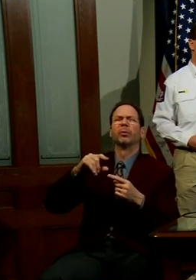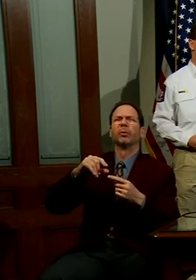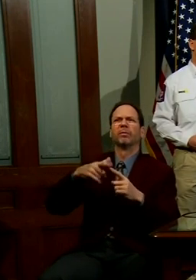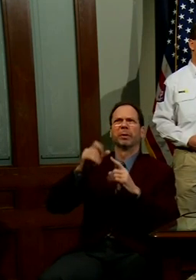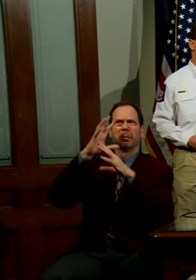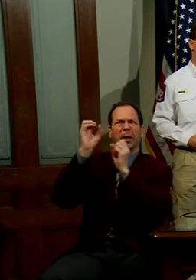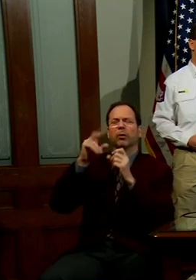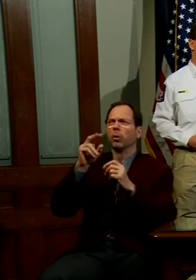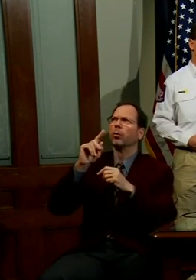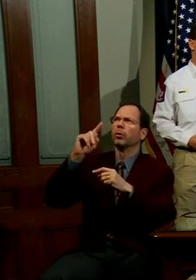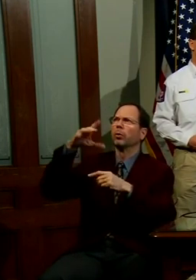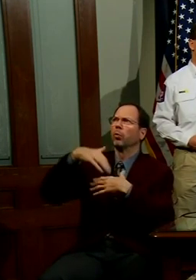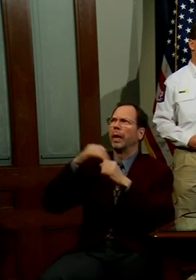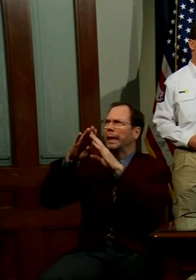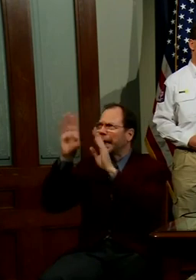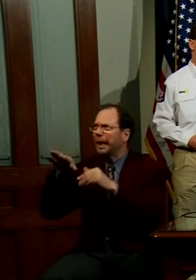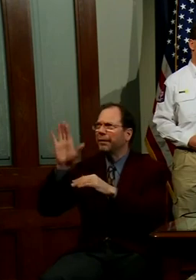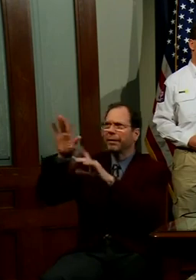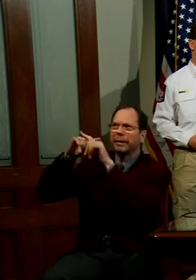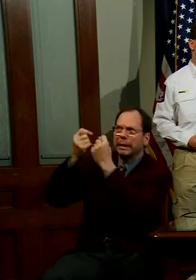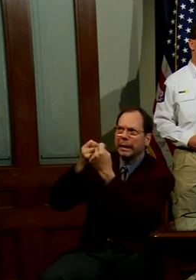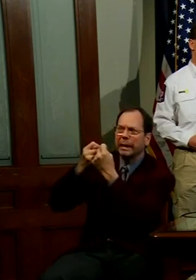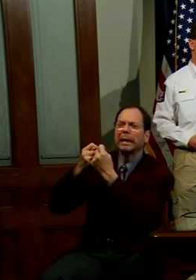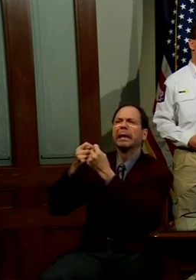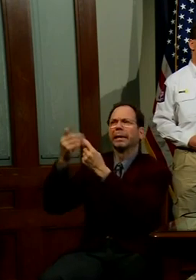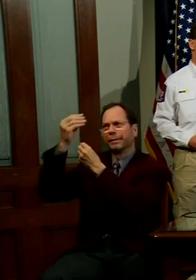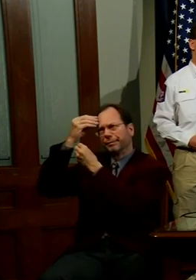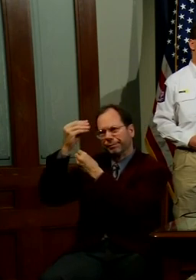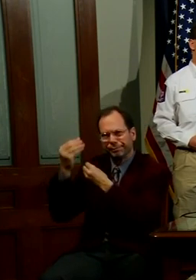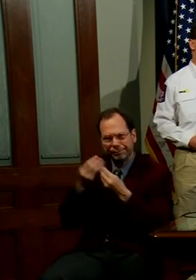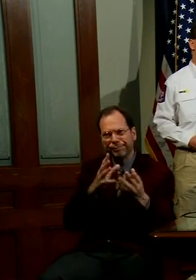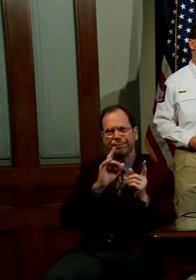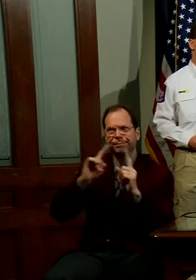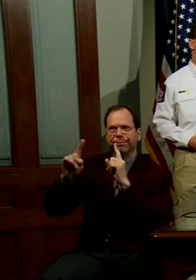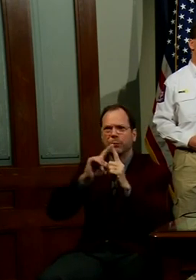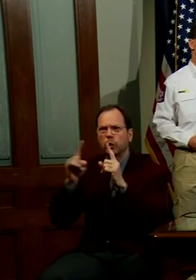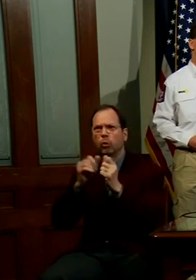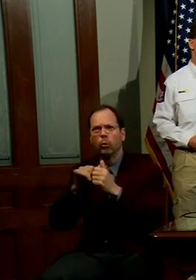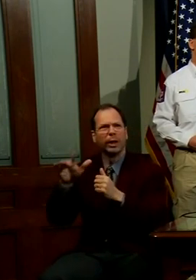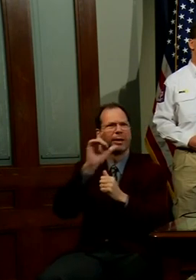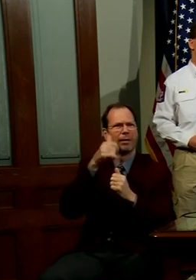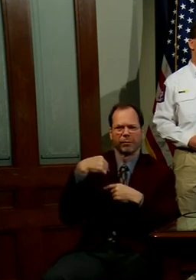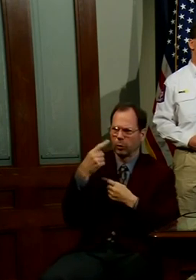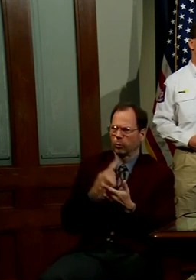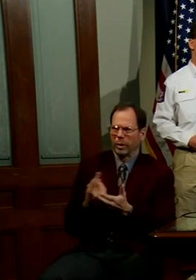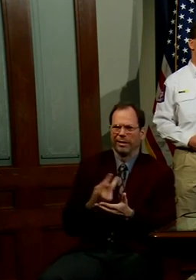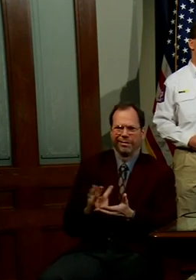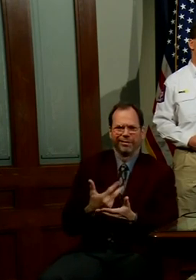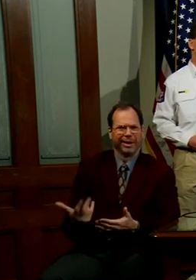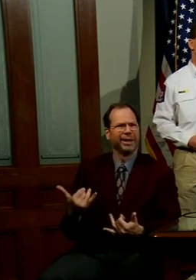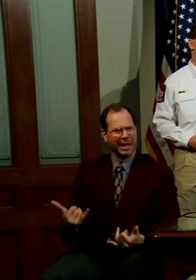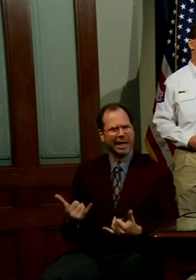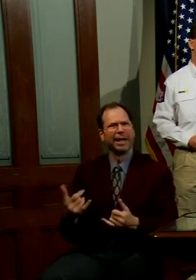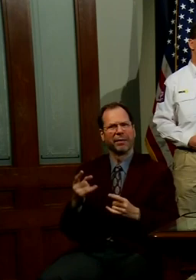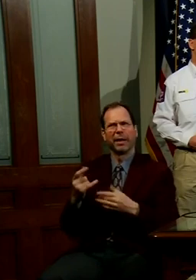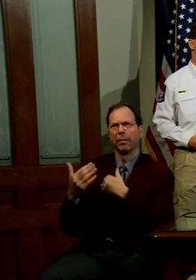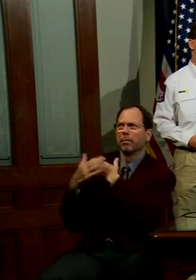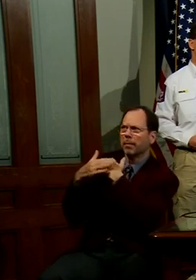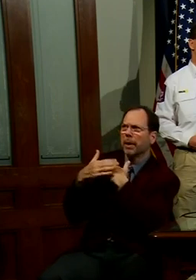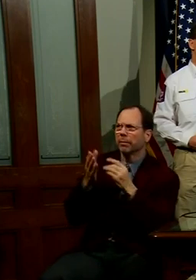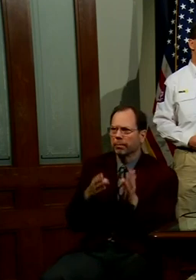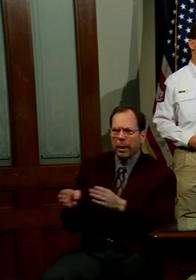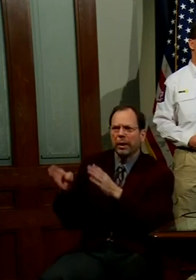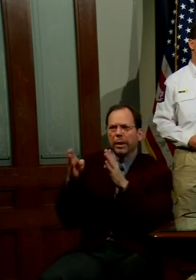the White House and the White House team has been communicating with governors for weeks now. And so they've been preparing us for